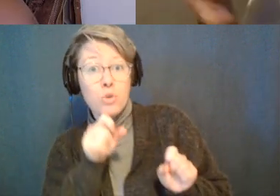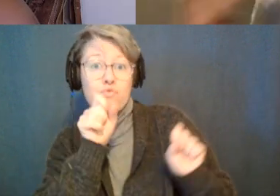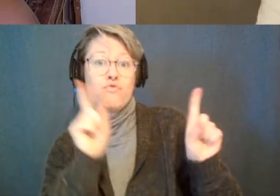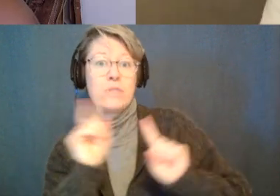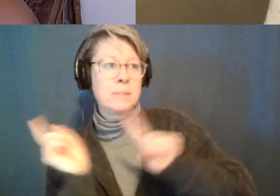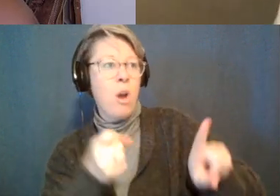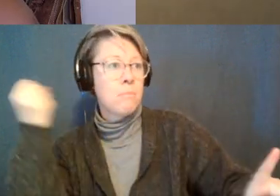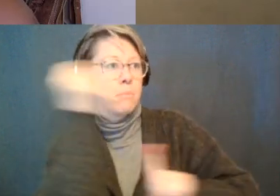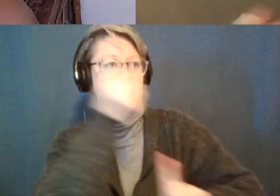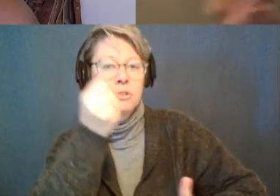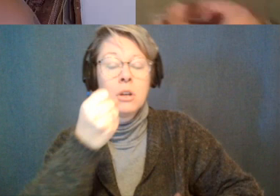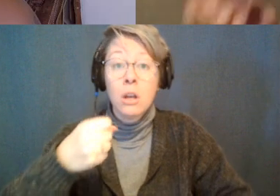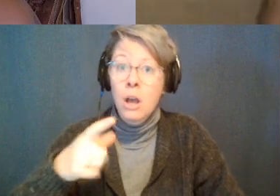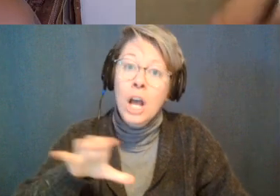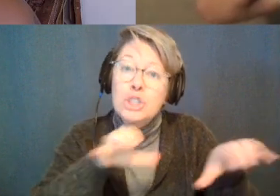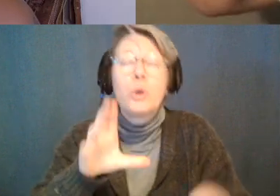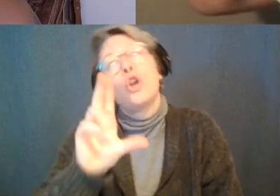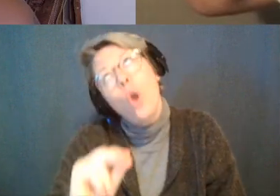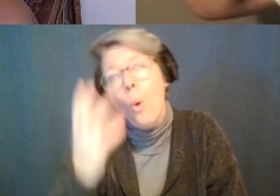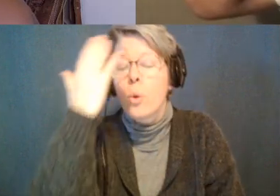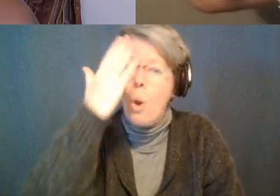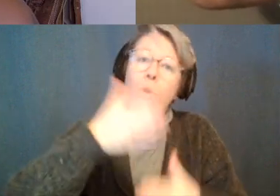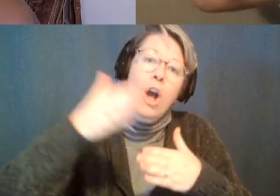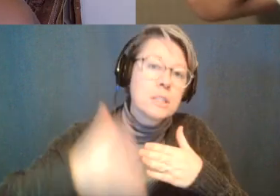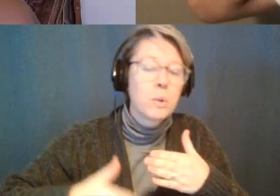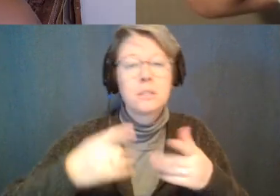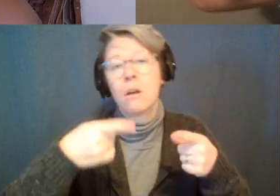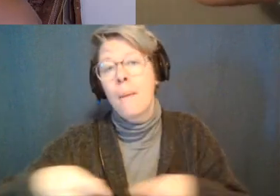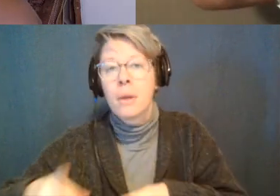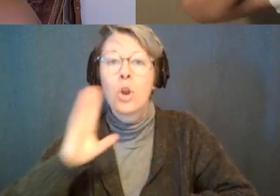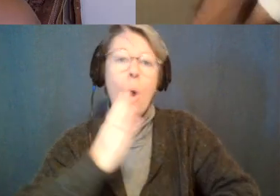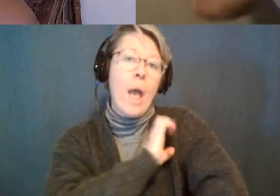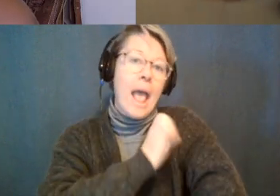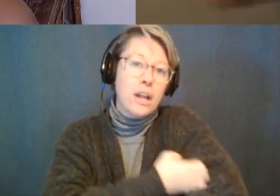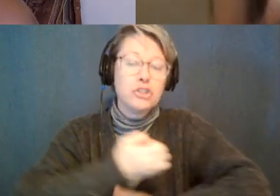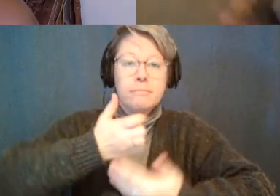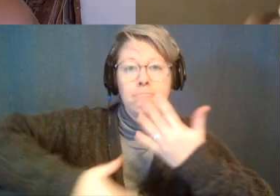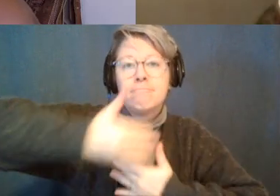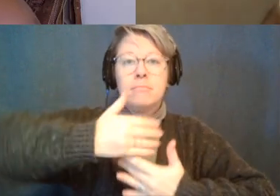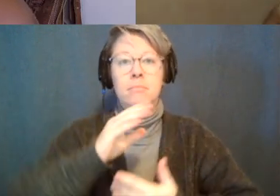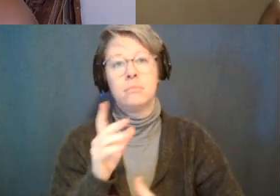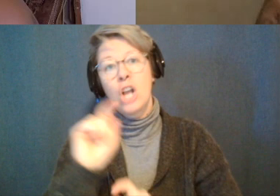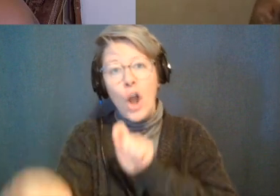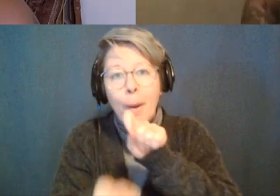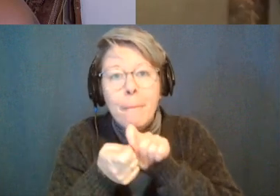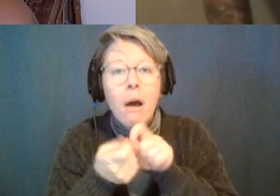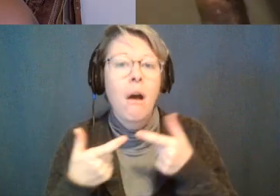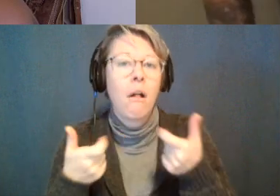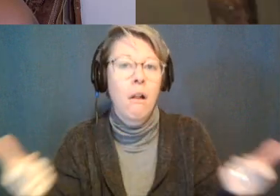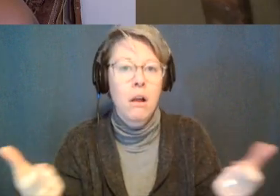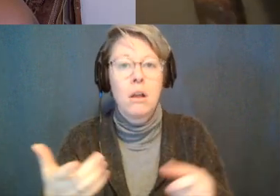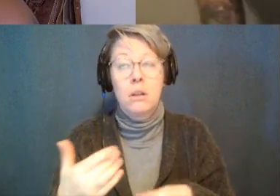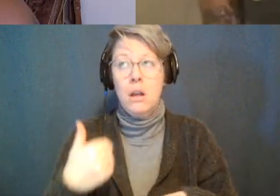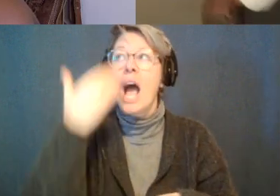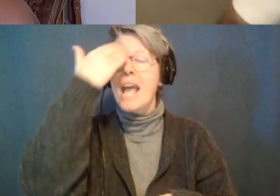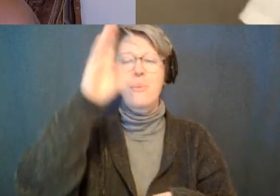we do that no because we know the consequences we know energetically what's going to happen we know there's karma blah blah blah so like i think now i'm in a way better state